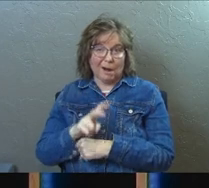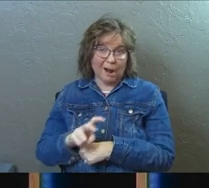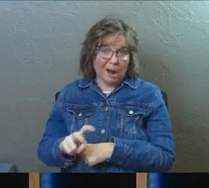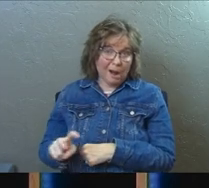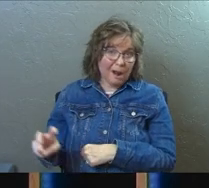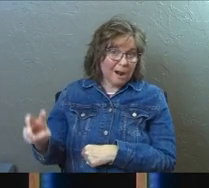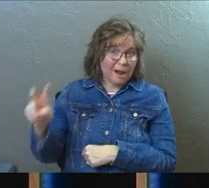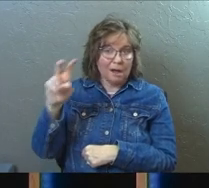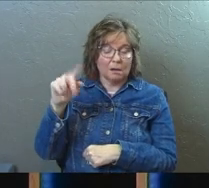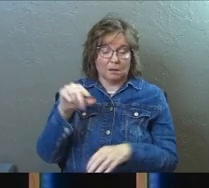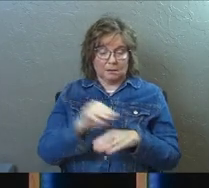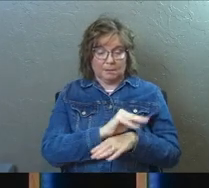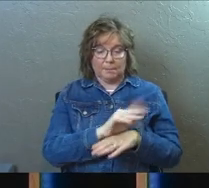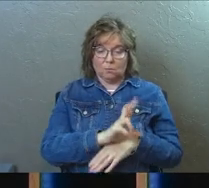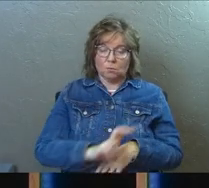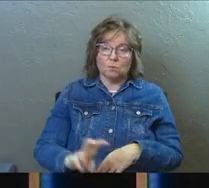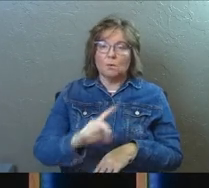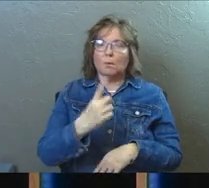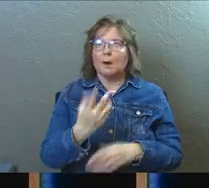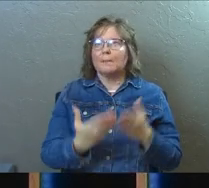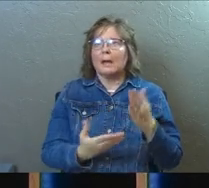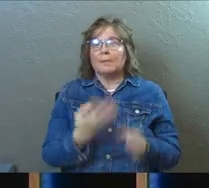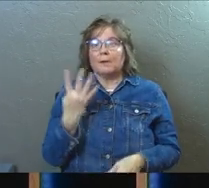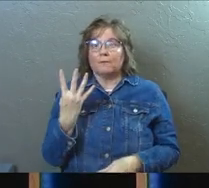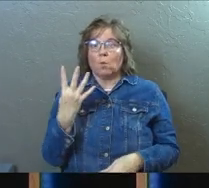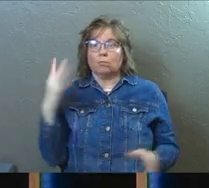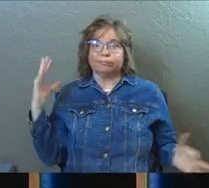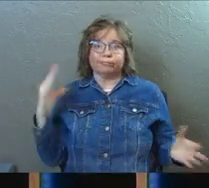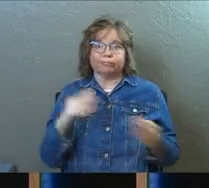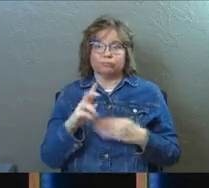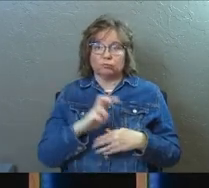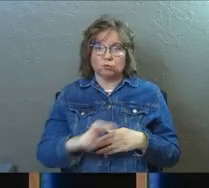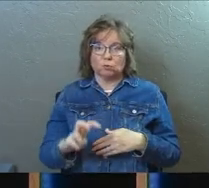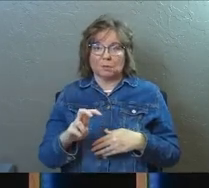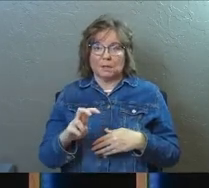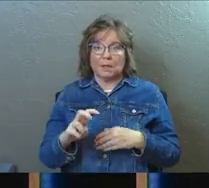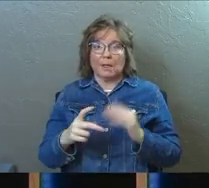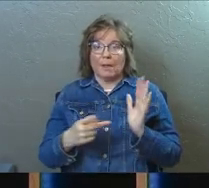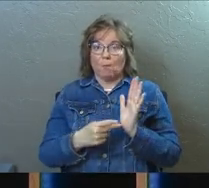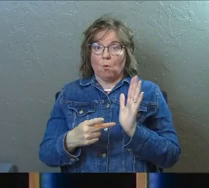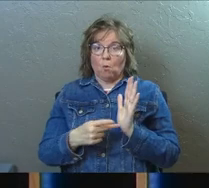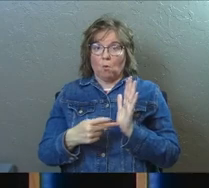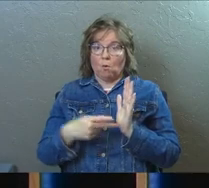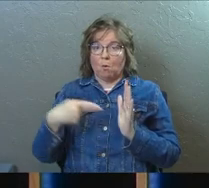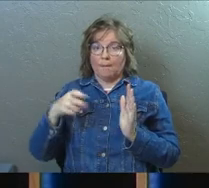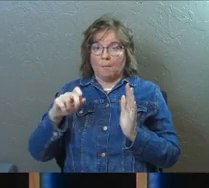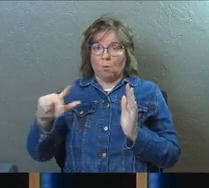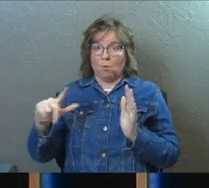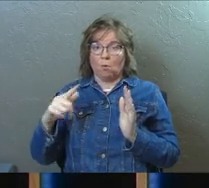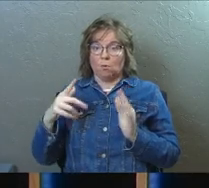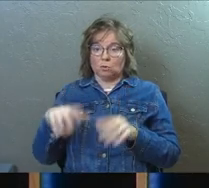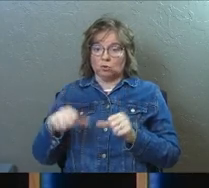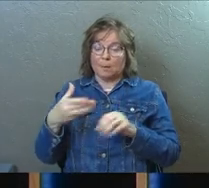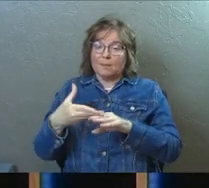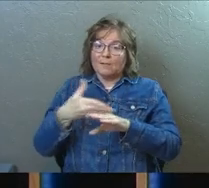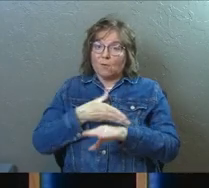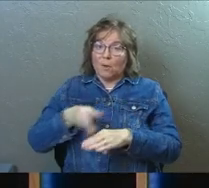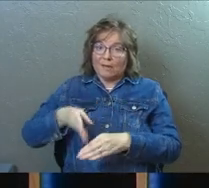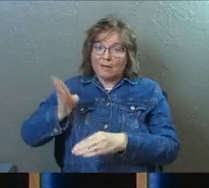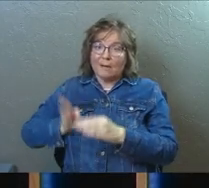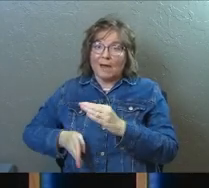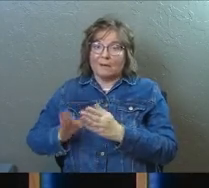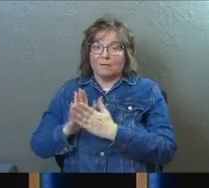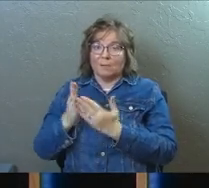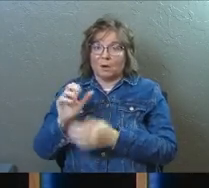This missionary trip, this is one of maybe four missionary trips that the Apostle Paul took before the end of the book of Acts,